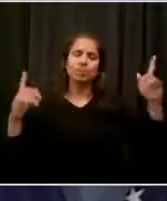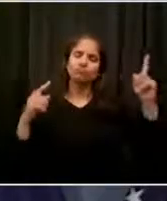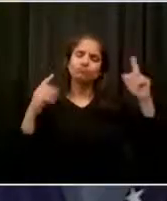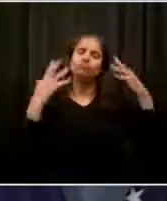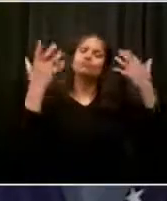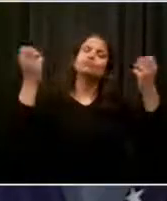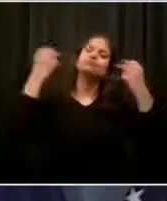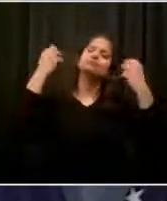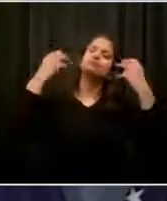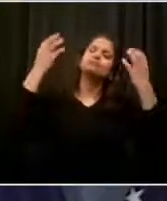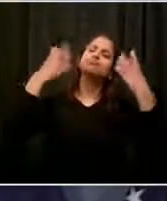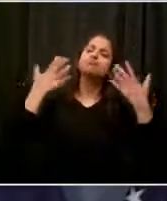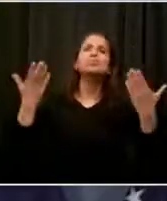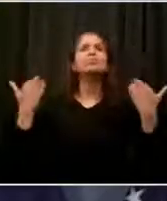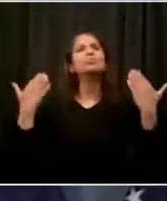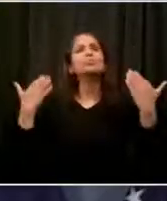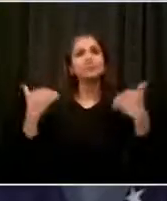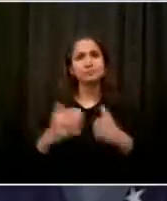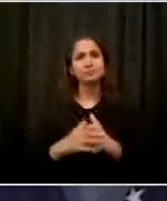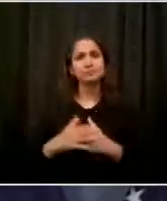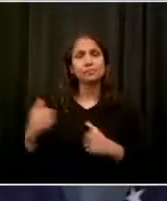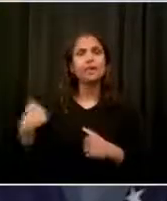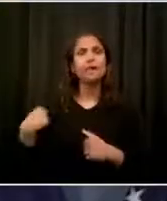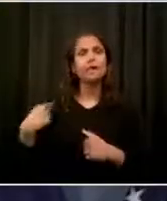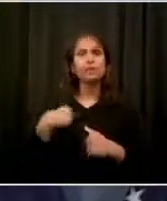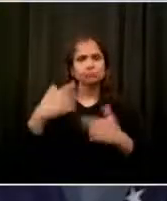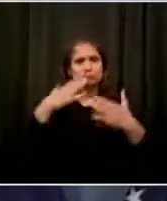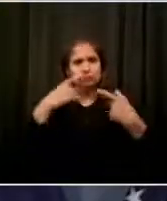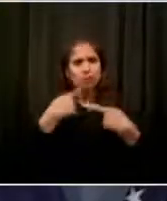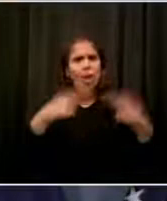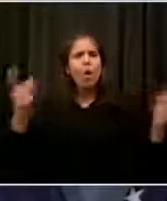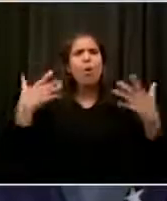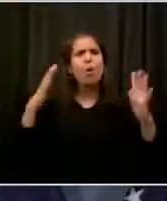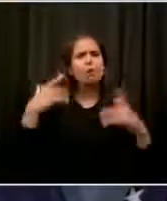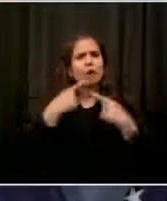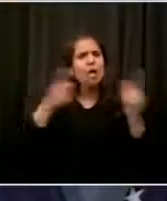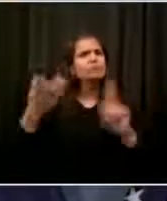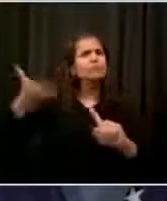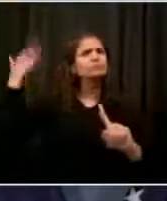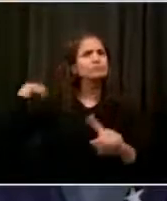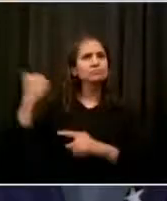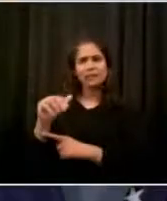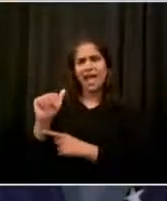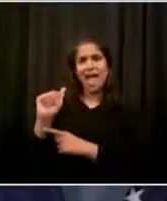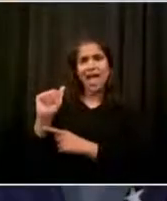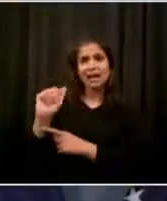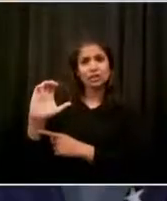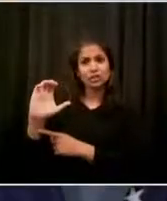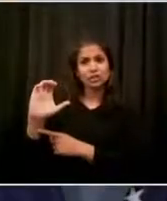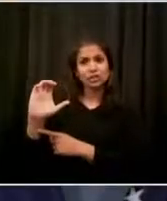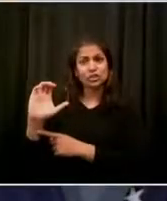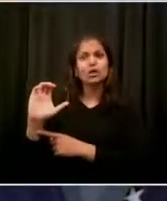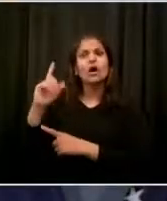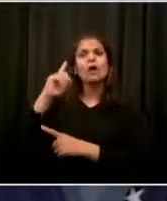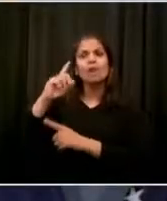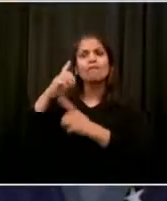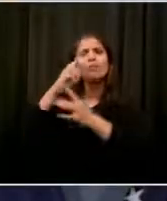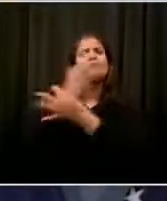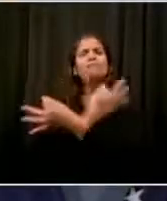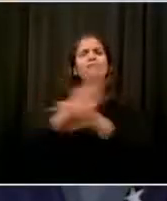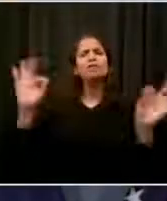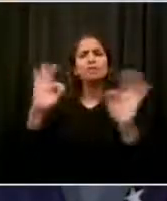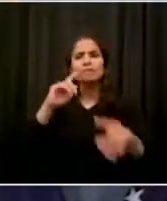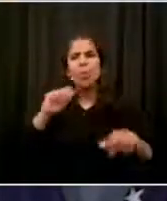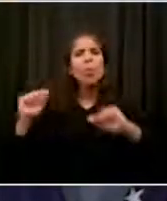important point about the beaches, the pools. We're now going to be reassessing everything. We're making some real progress. And I want to emphasize, Andrew,